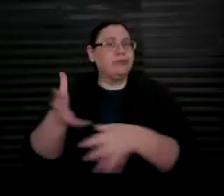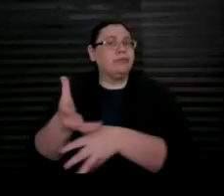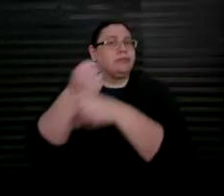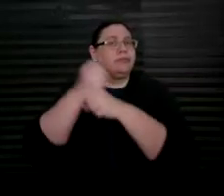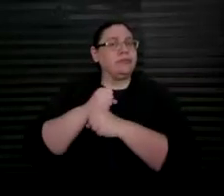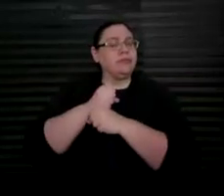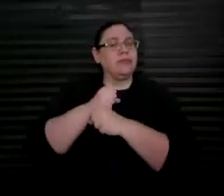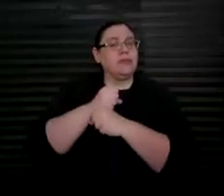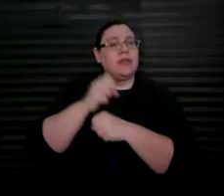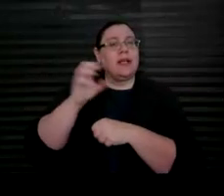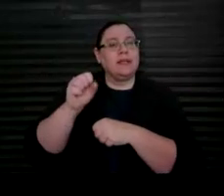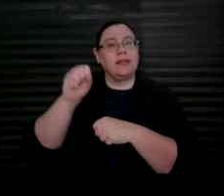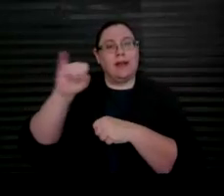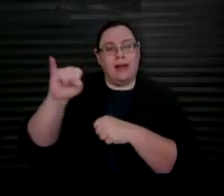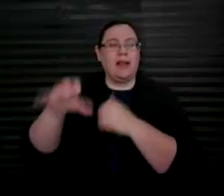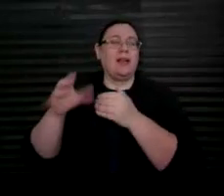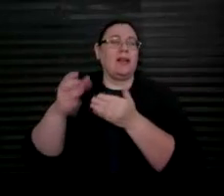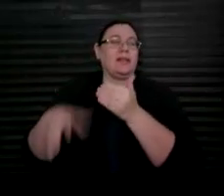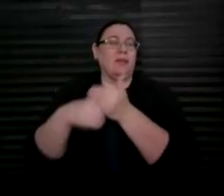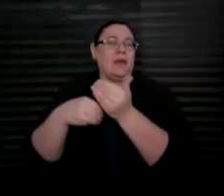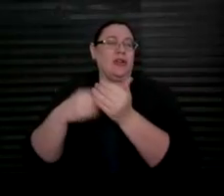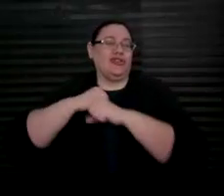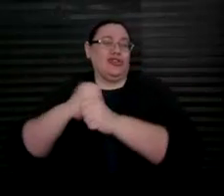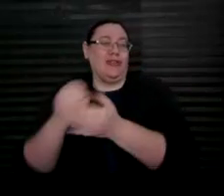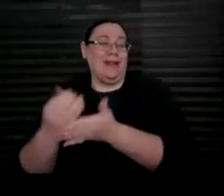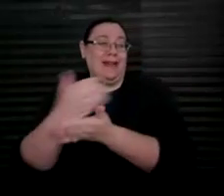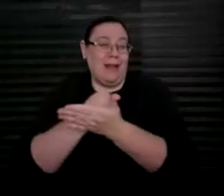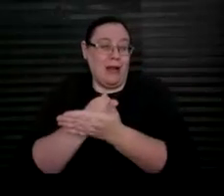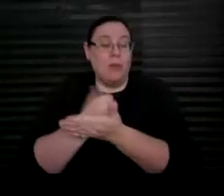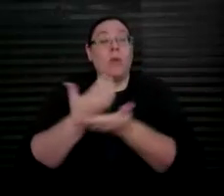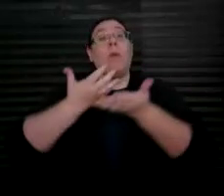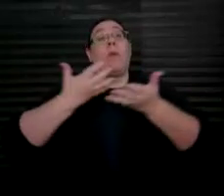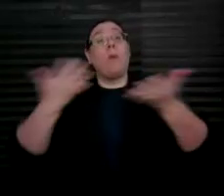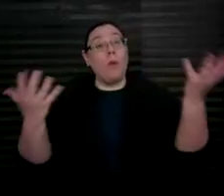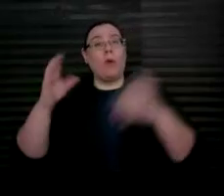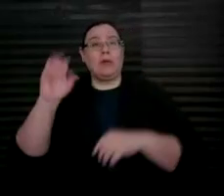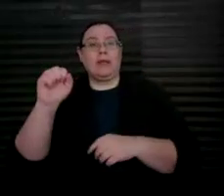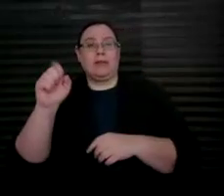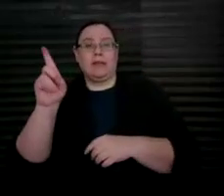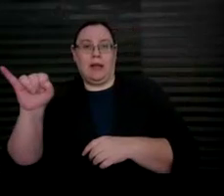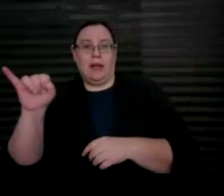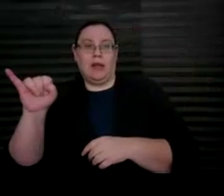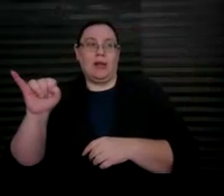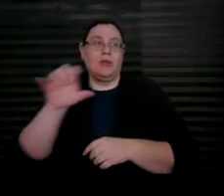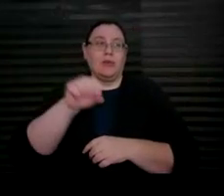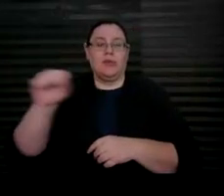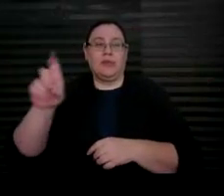Income, SSI, and or Social Security Disability Insurance,